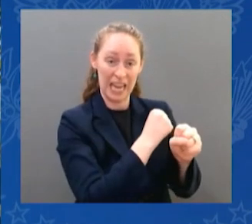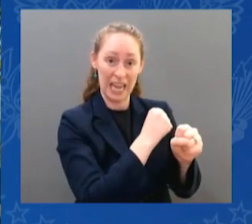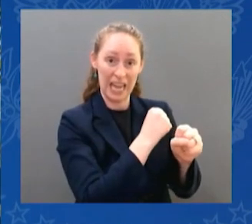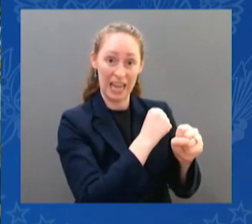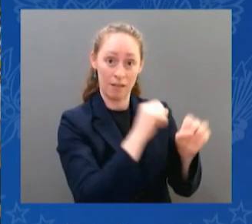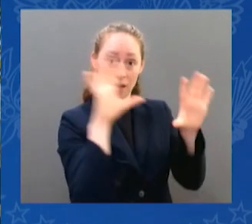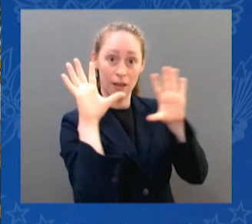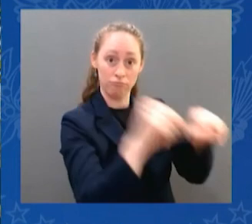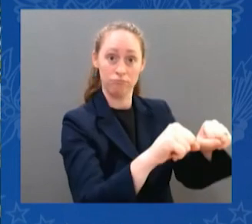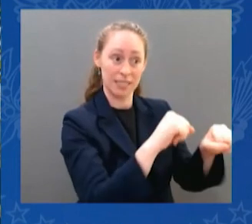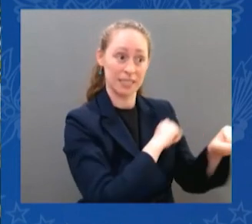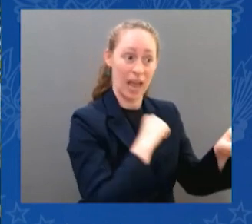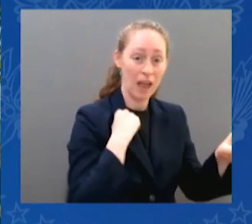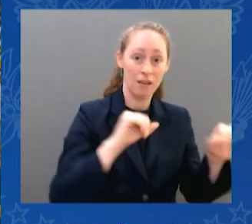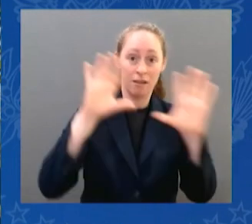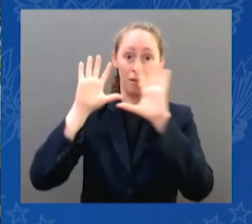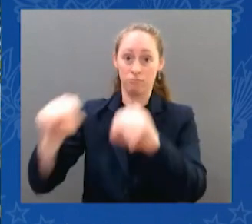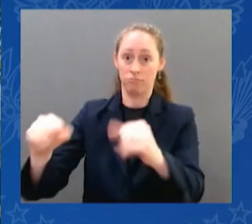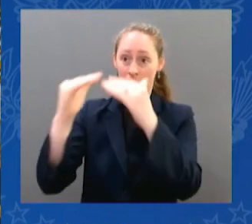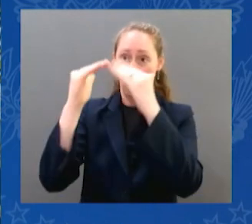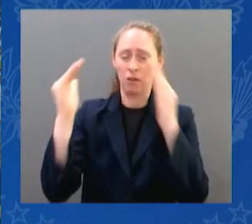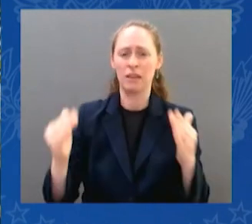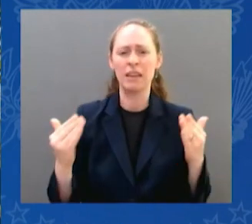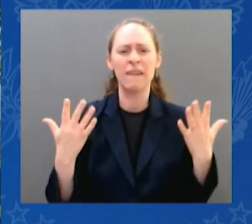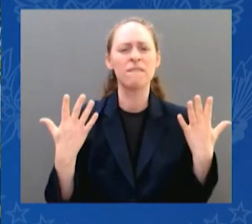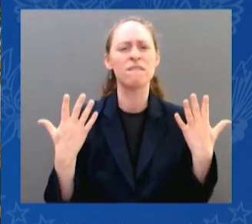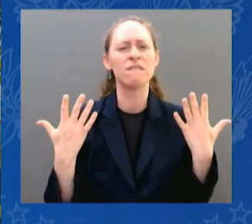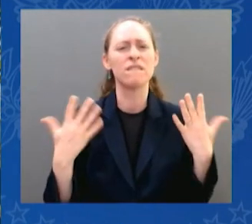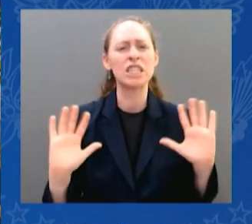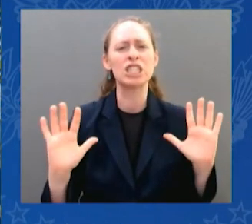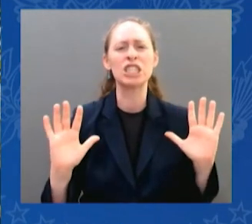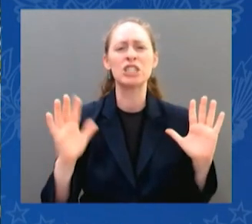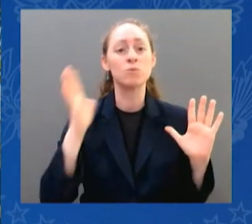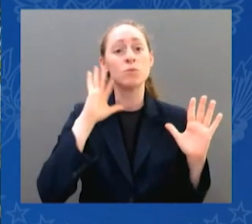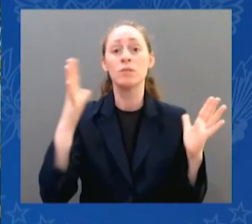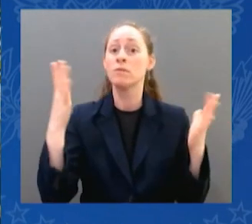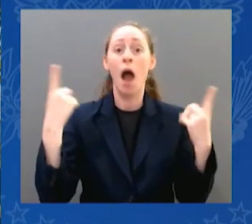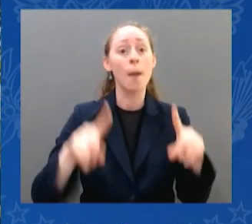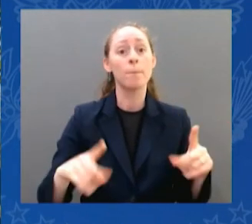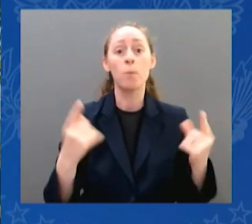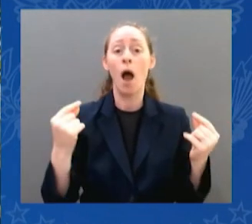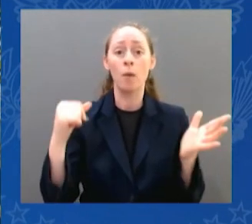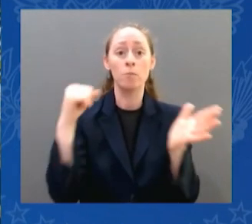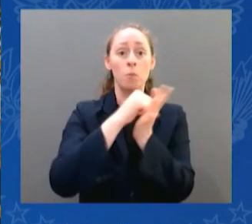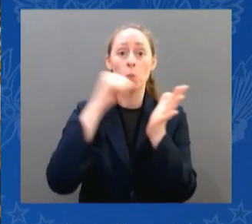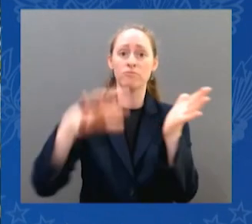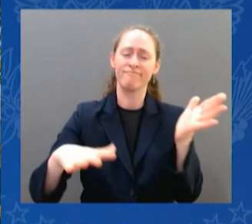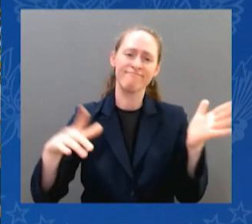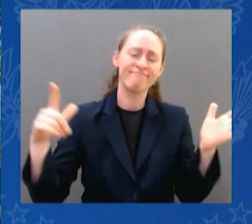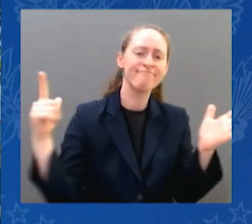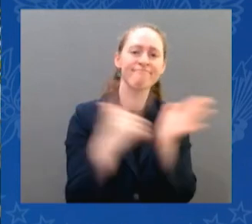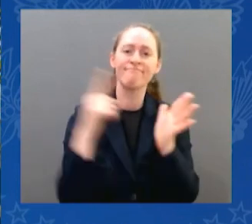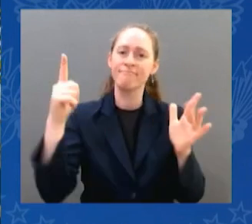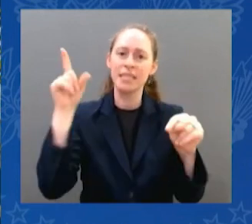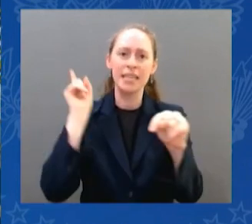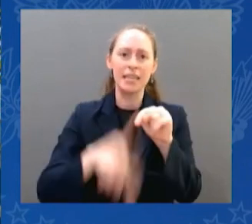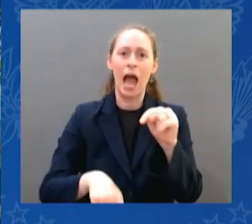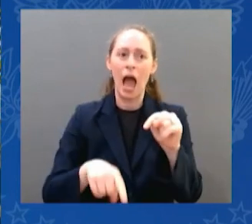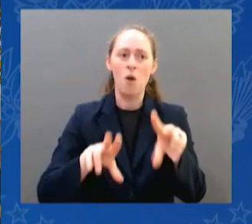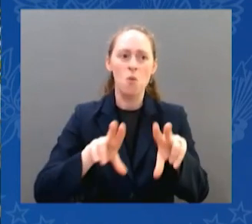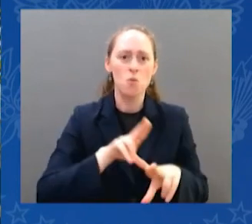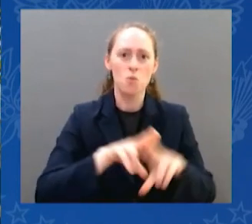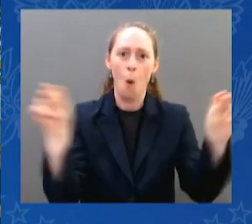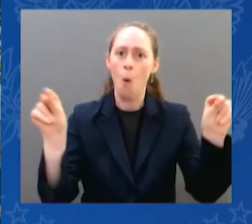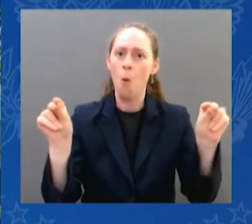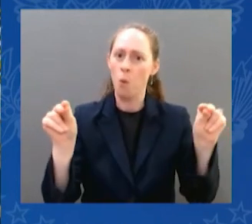And this is going to go one way or the other after November. So let's remember, the reasoning of this decision